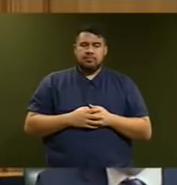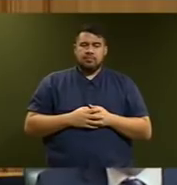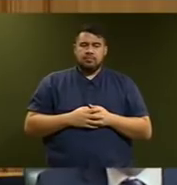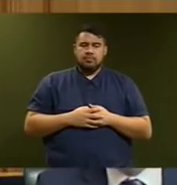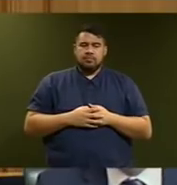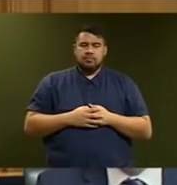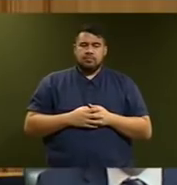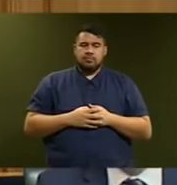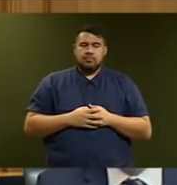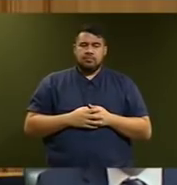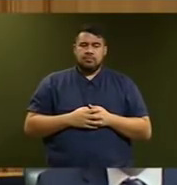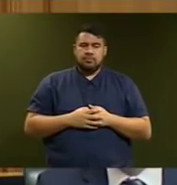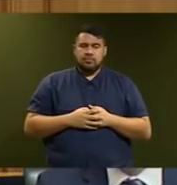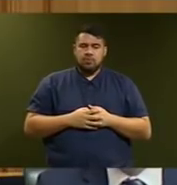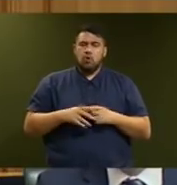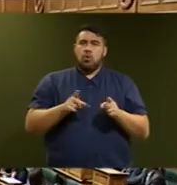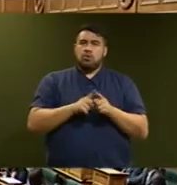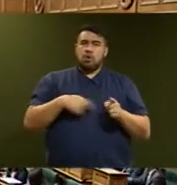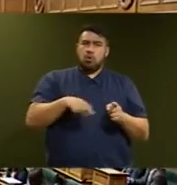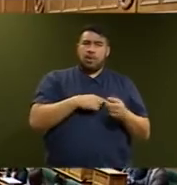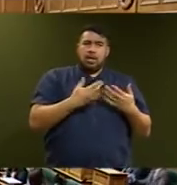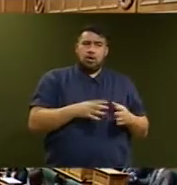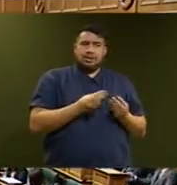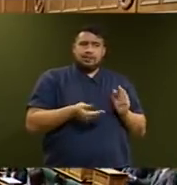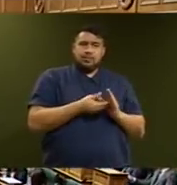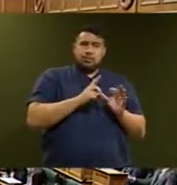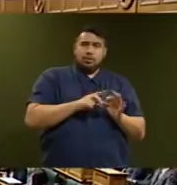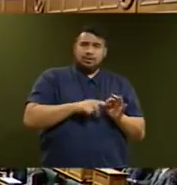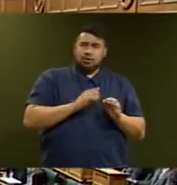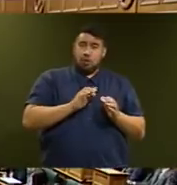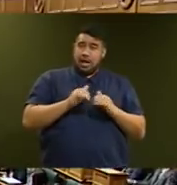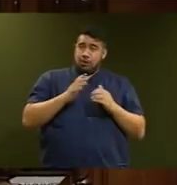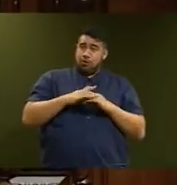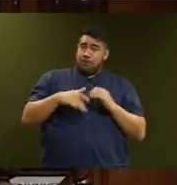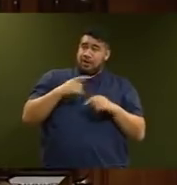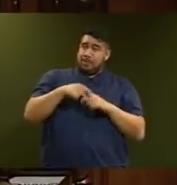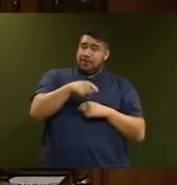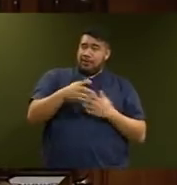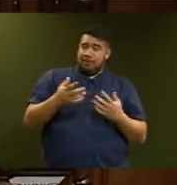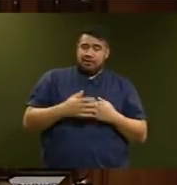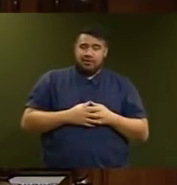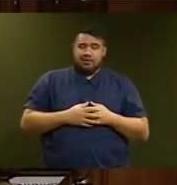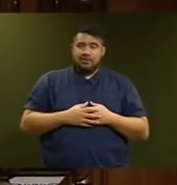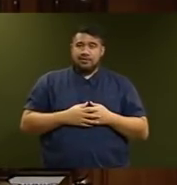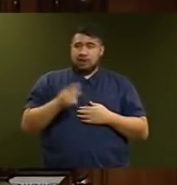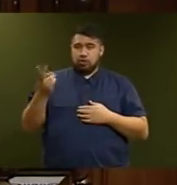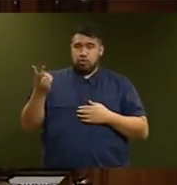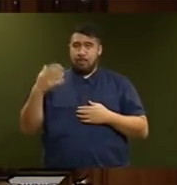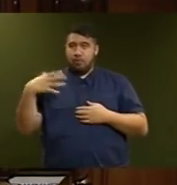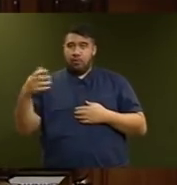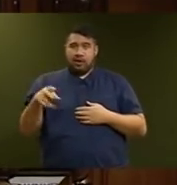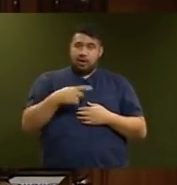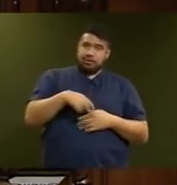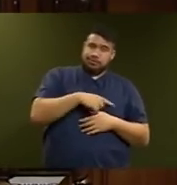how do you feel about that? Well, on the fact that the sides are coupled up and, unfortunately, some of